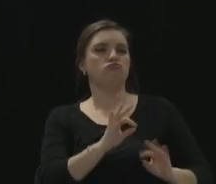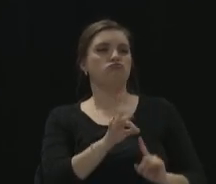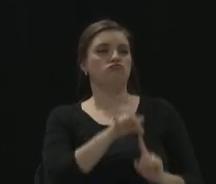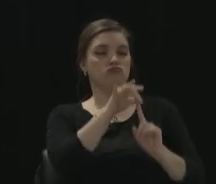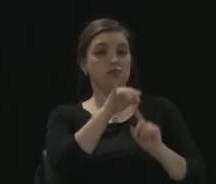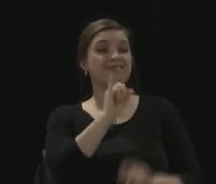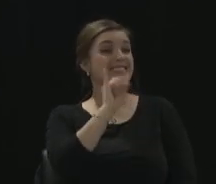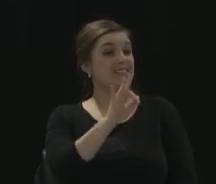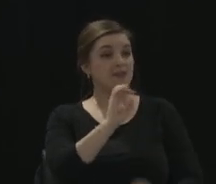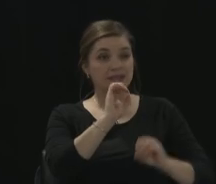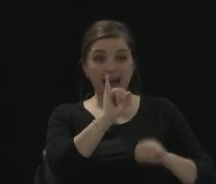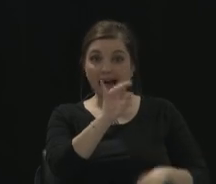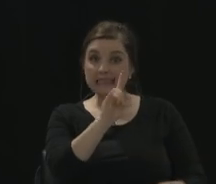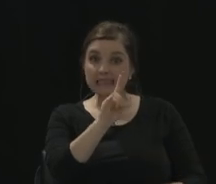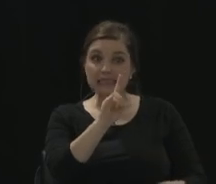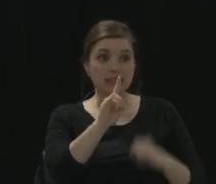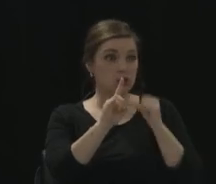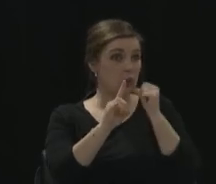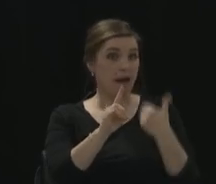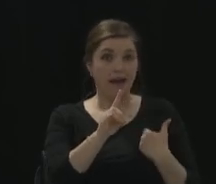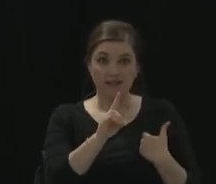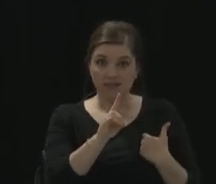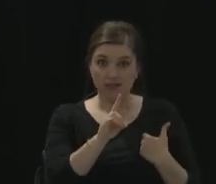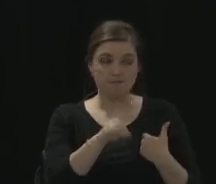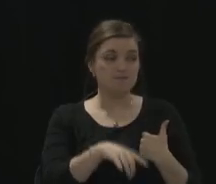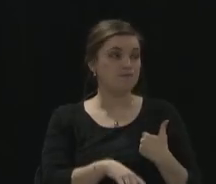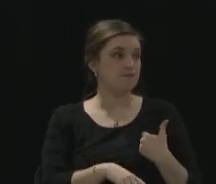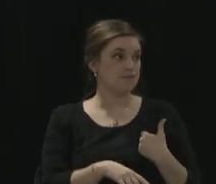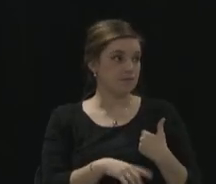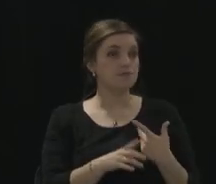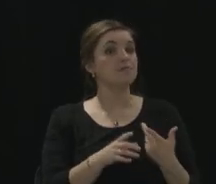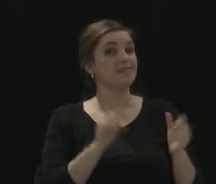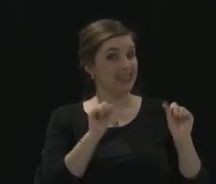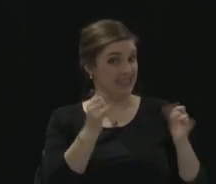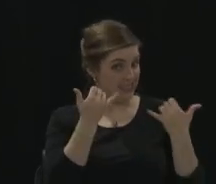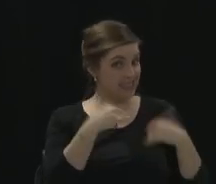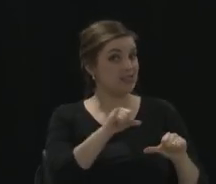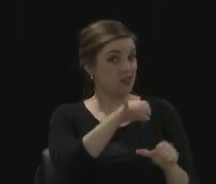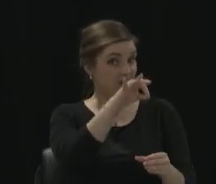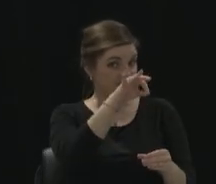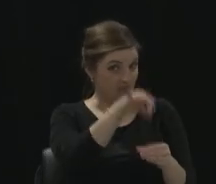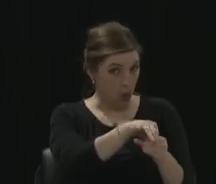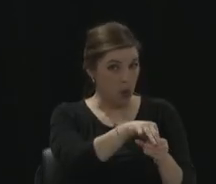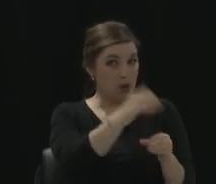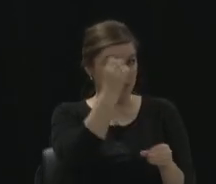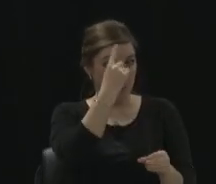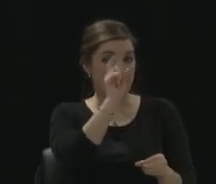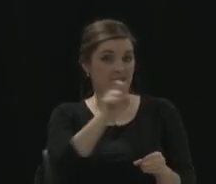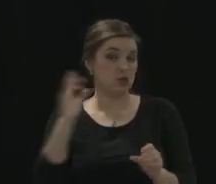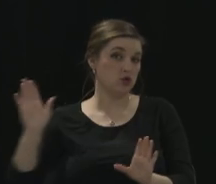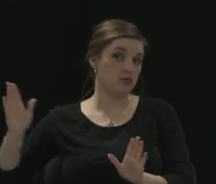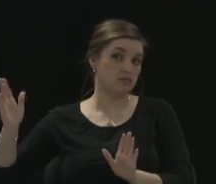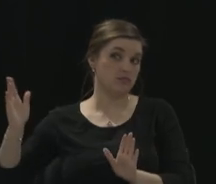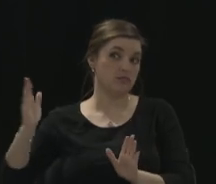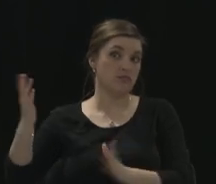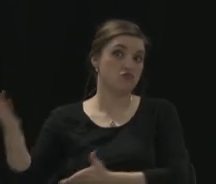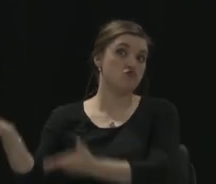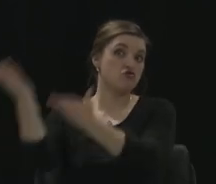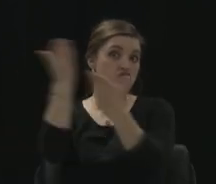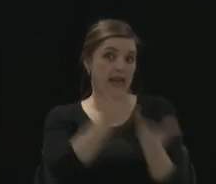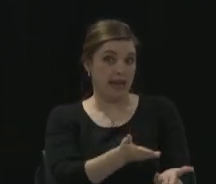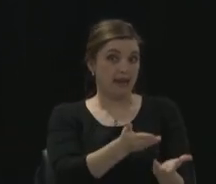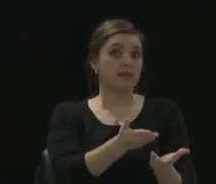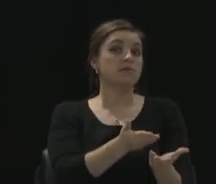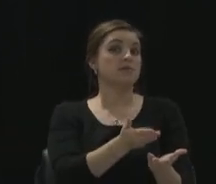ID, you will still be able to vote. But you've got to bring your ID down to the Board of